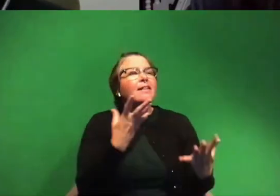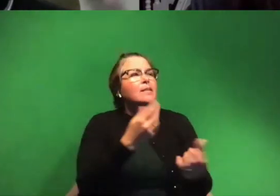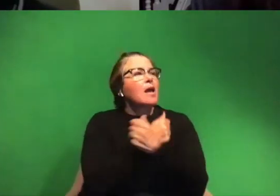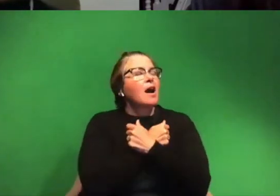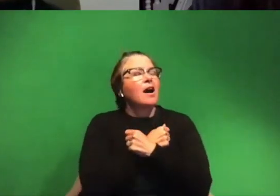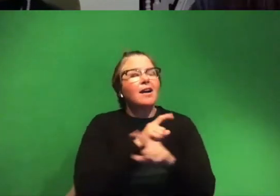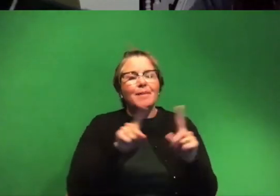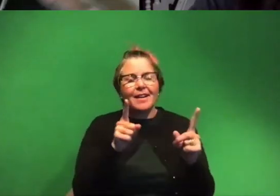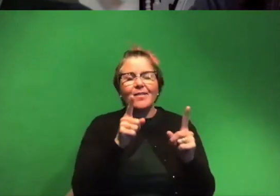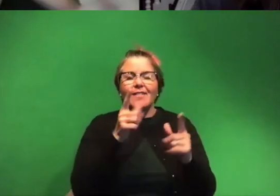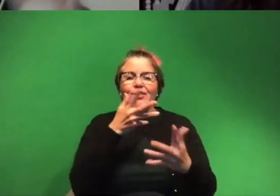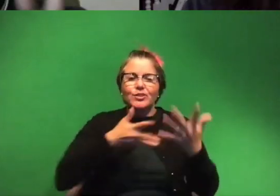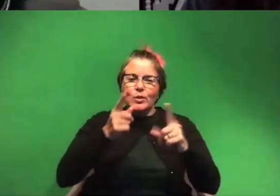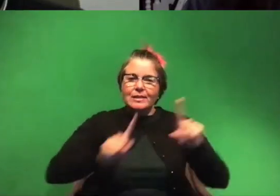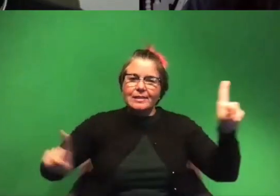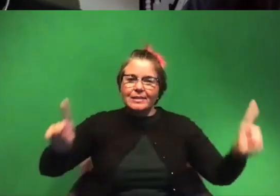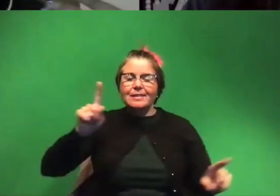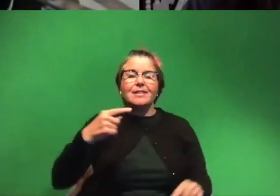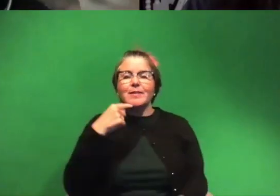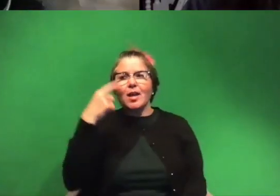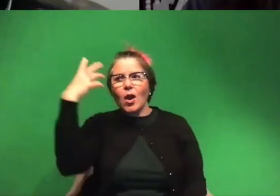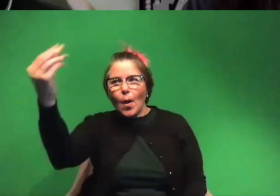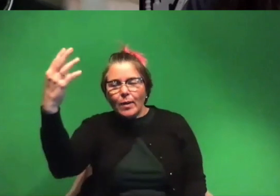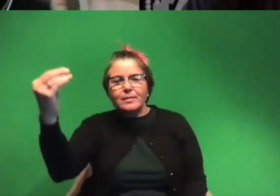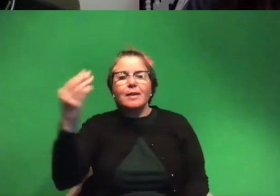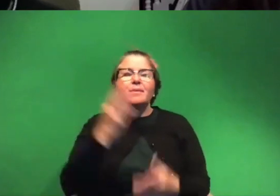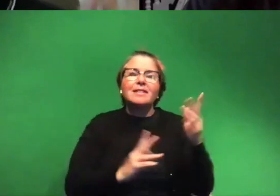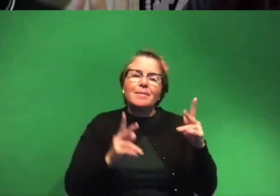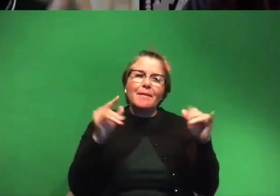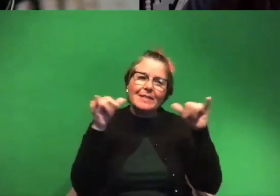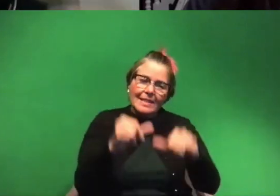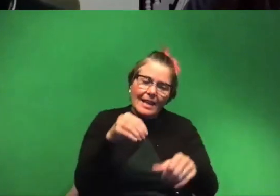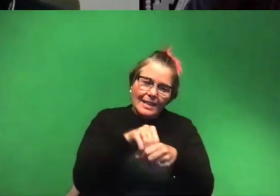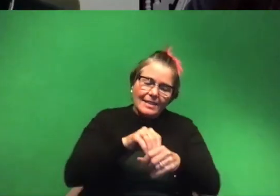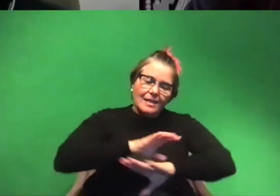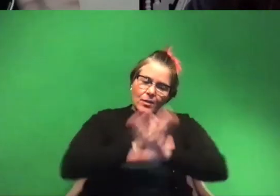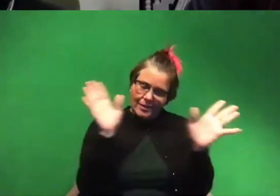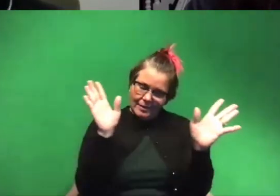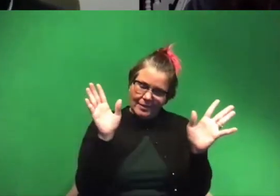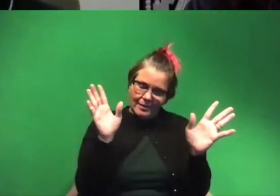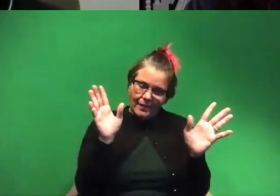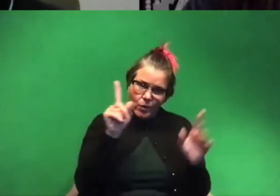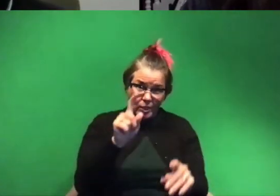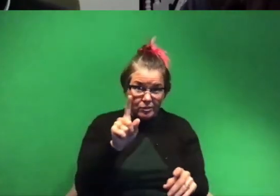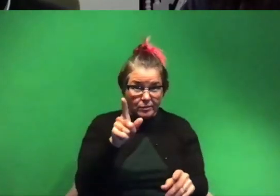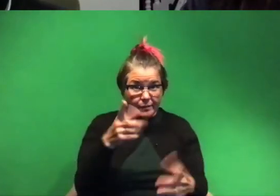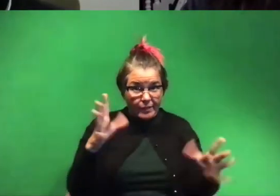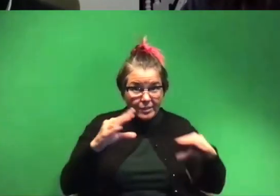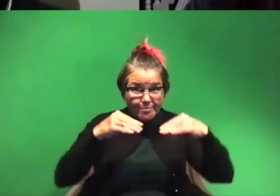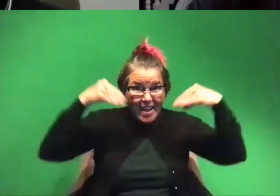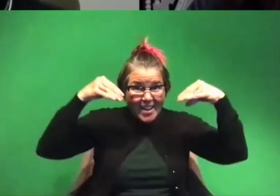we're supposed to be social distancing i was going to say go outside but some people have to stay inside so the question would be have you smiled today